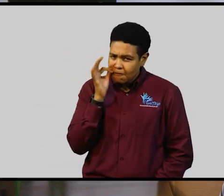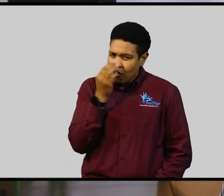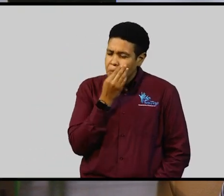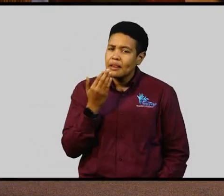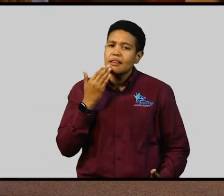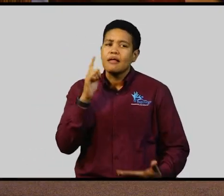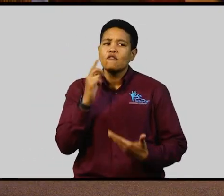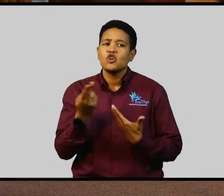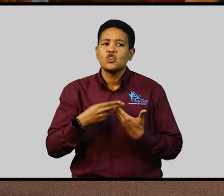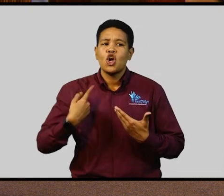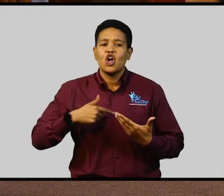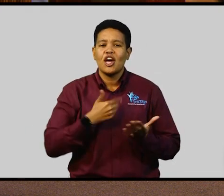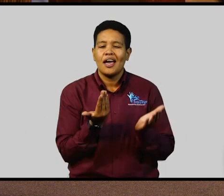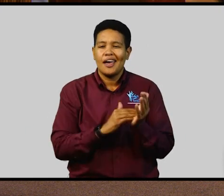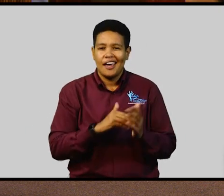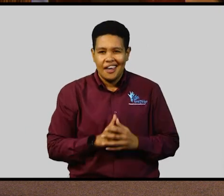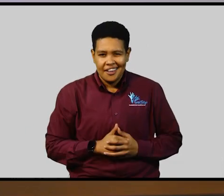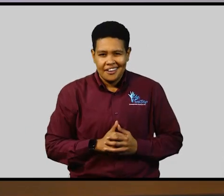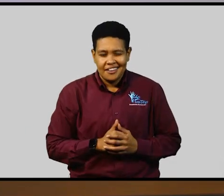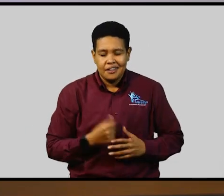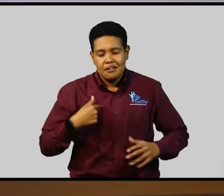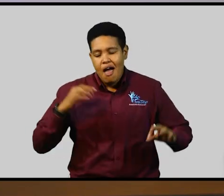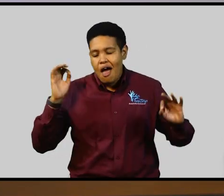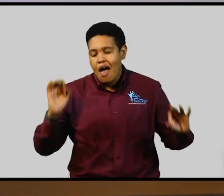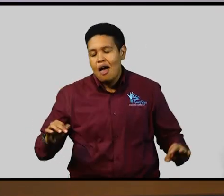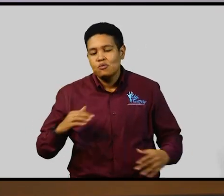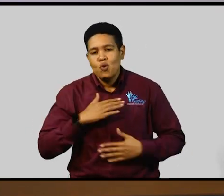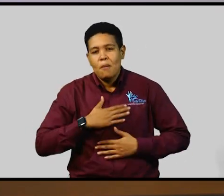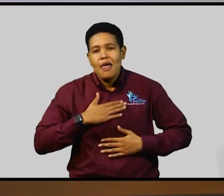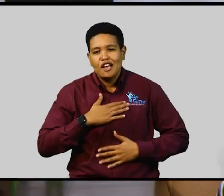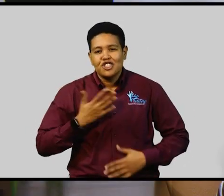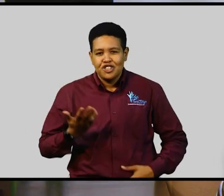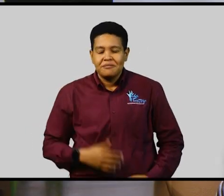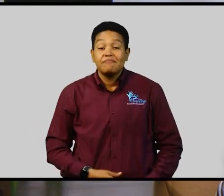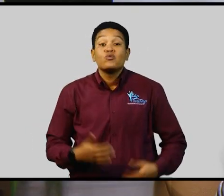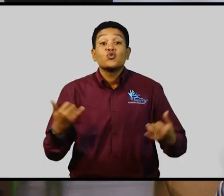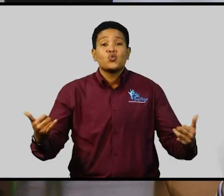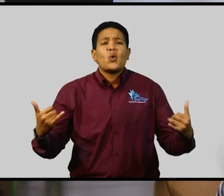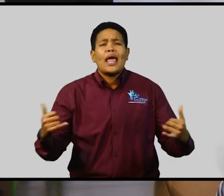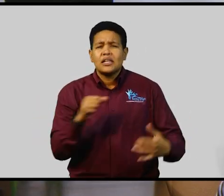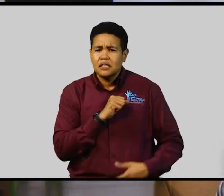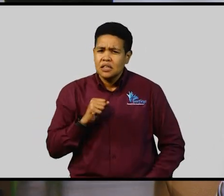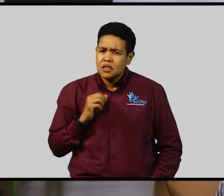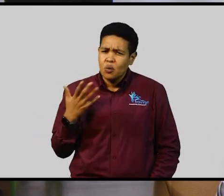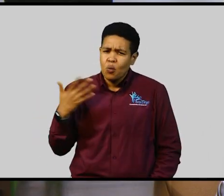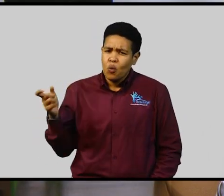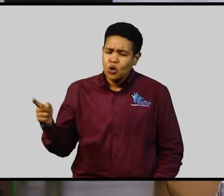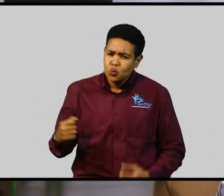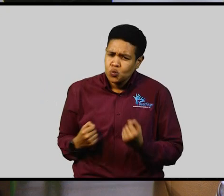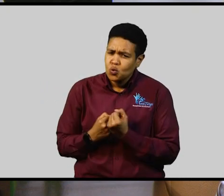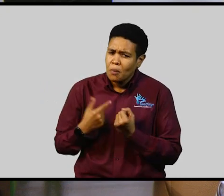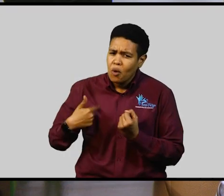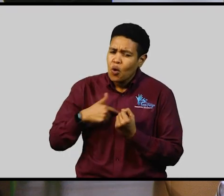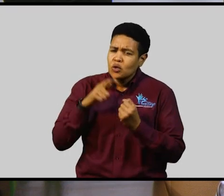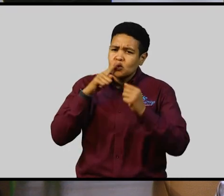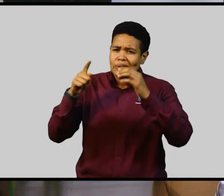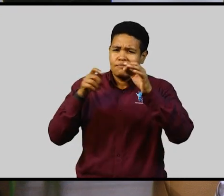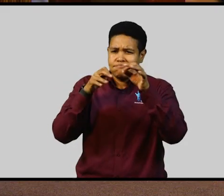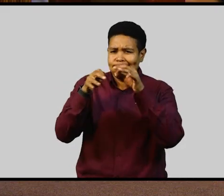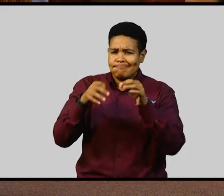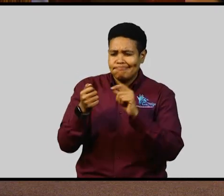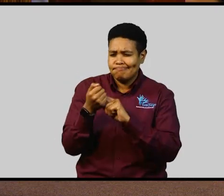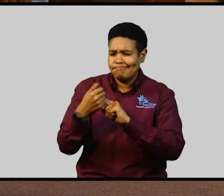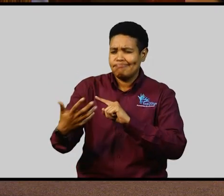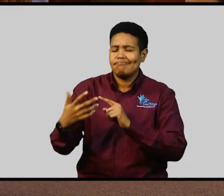Senator, and thank you for joining us again. My absolute pleasure. Now, today, Senator, we'd like you to assist us in breaking